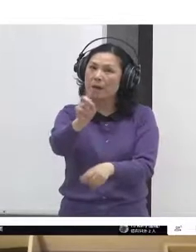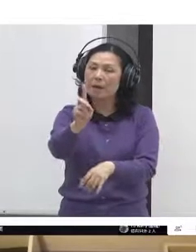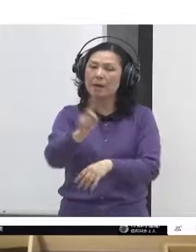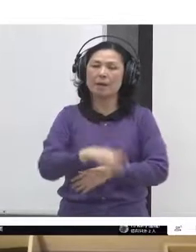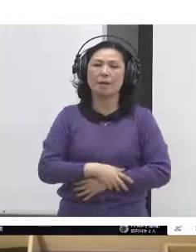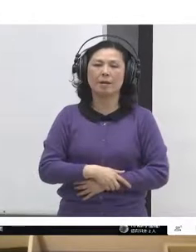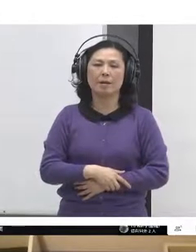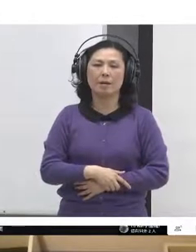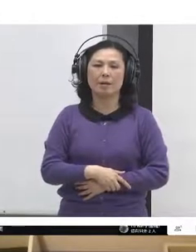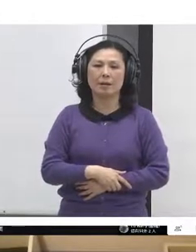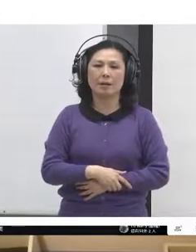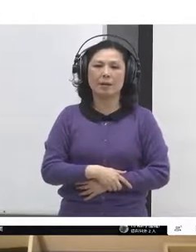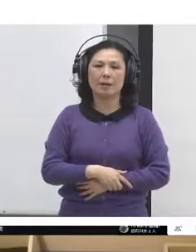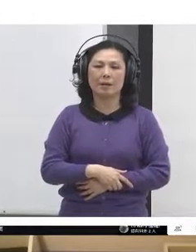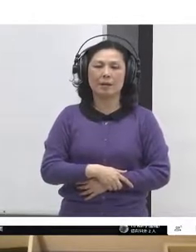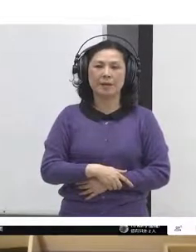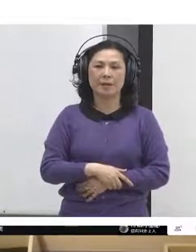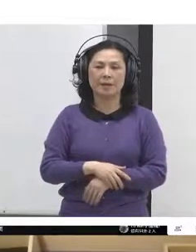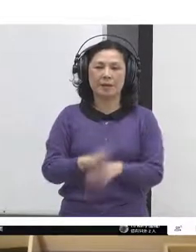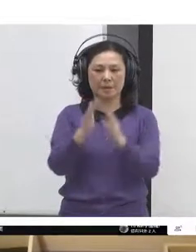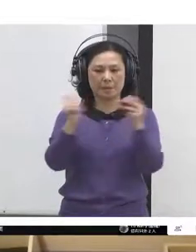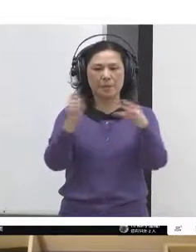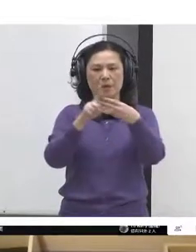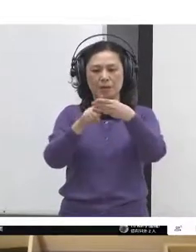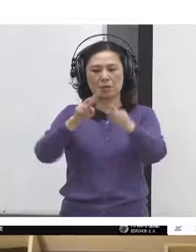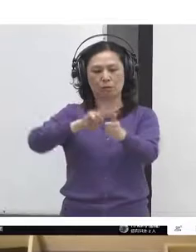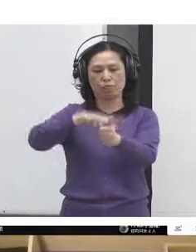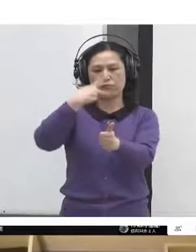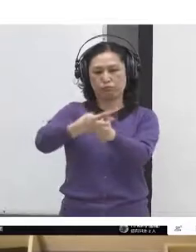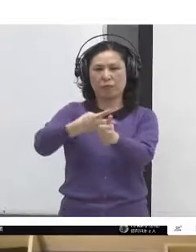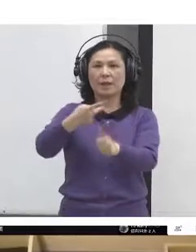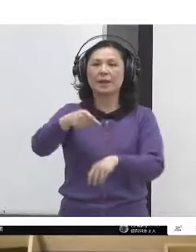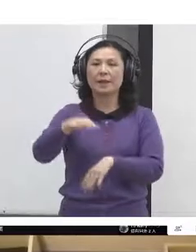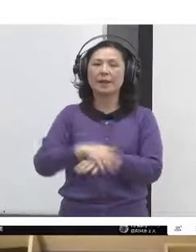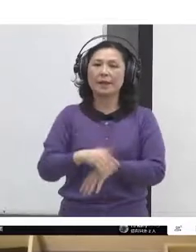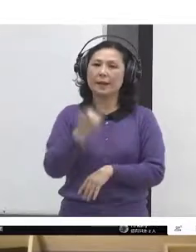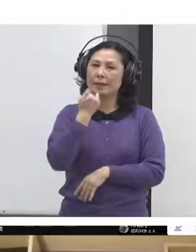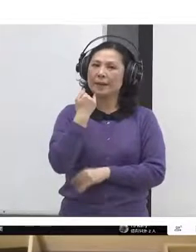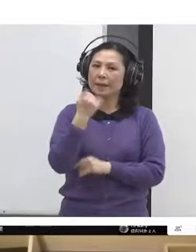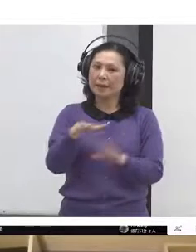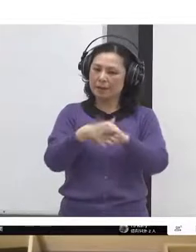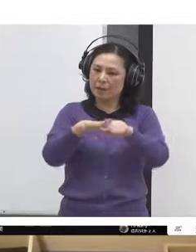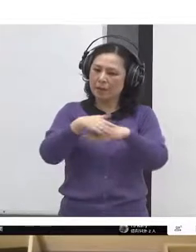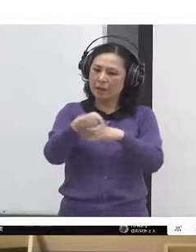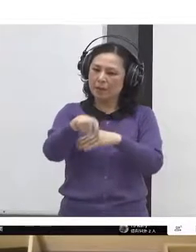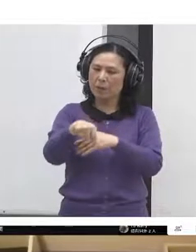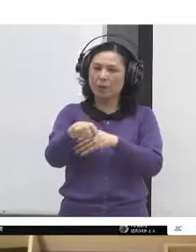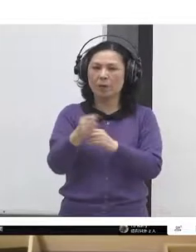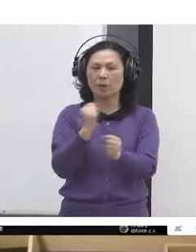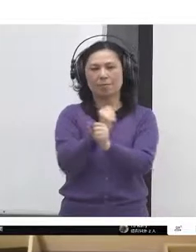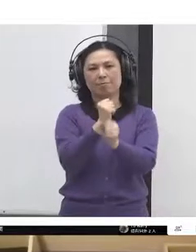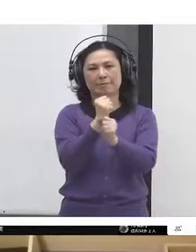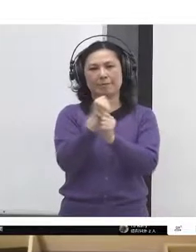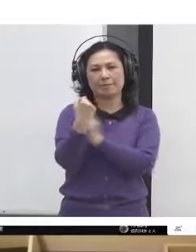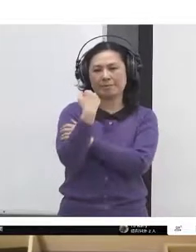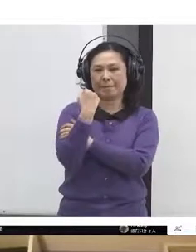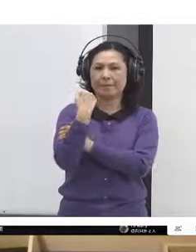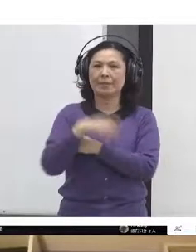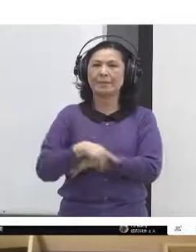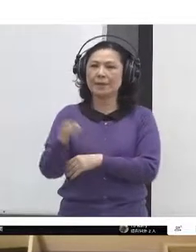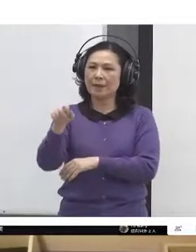problem wherever they can in the culture. So organizations and local councils, community groups, teams,